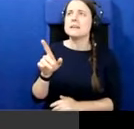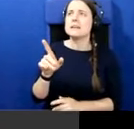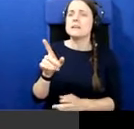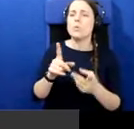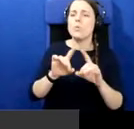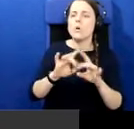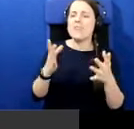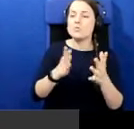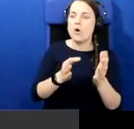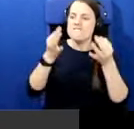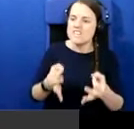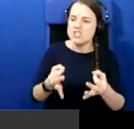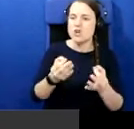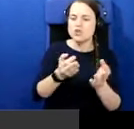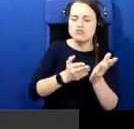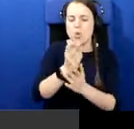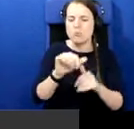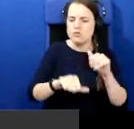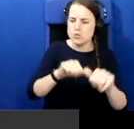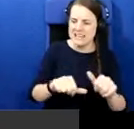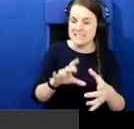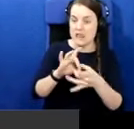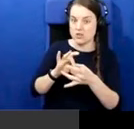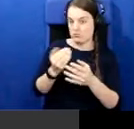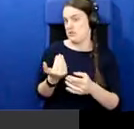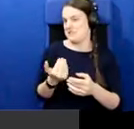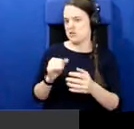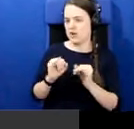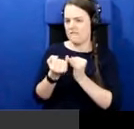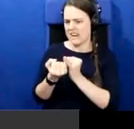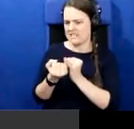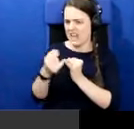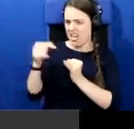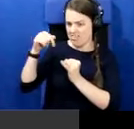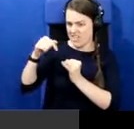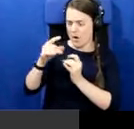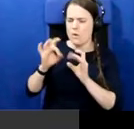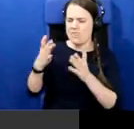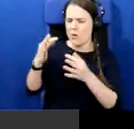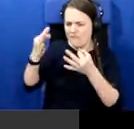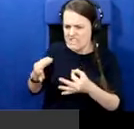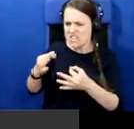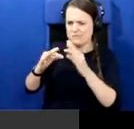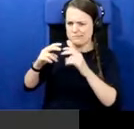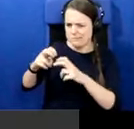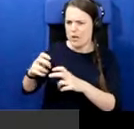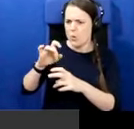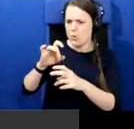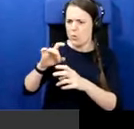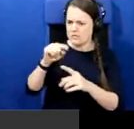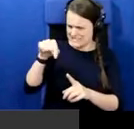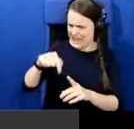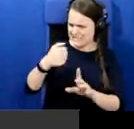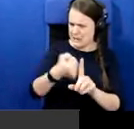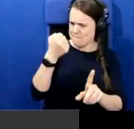process about the legacy of the recent conflict impact on the teaching of history and schools? It's an interesting question. Well,